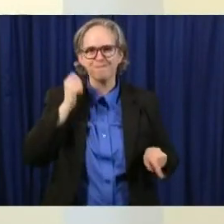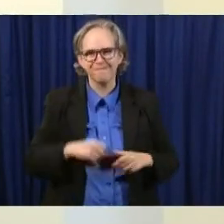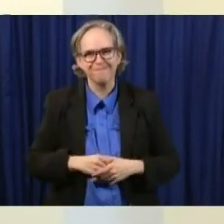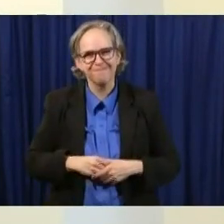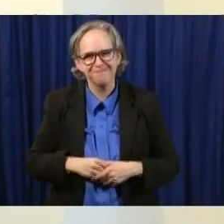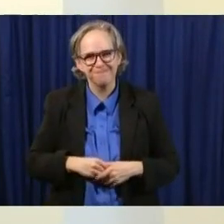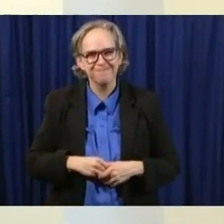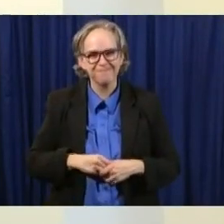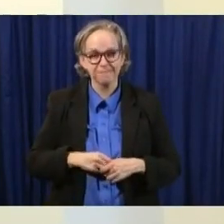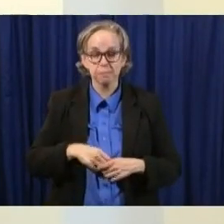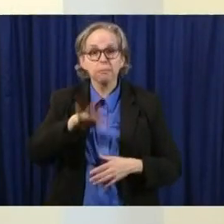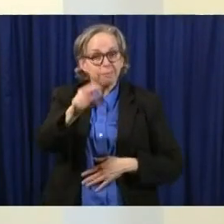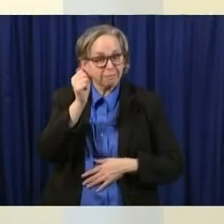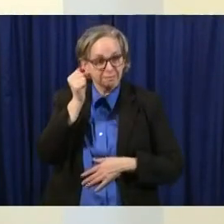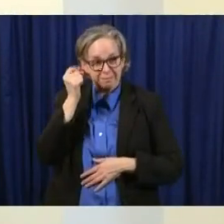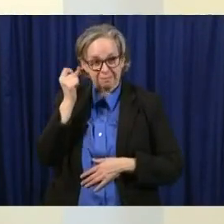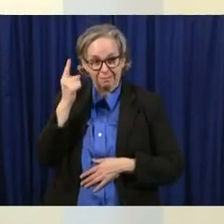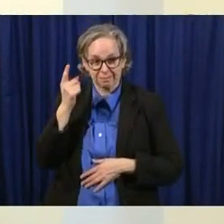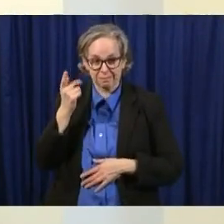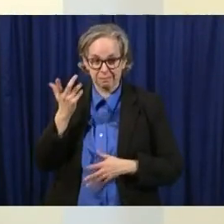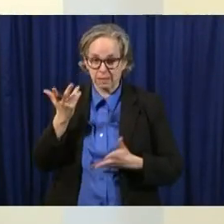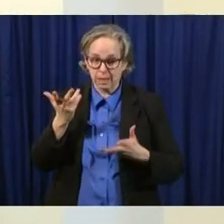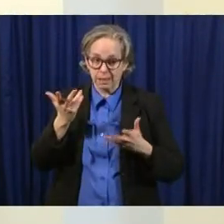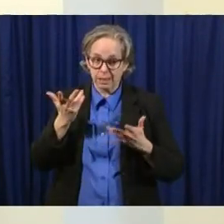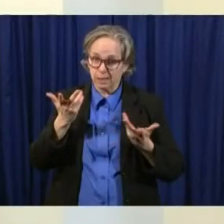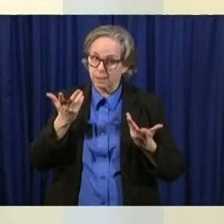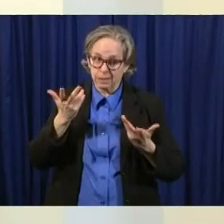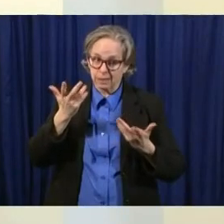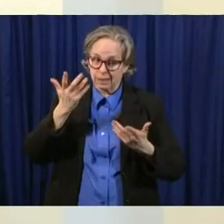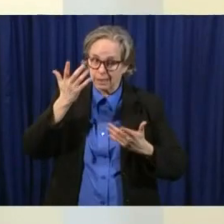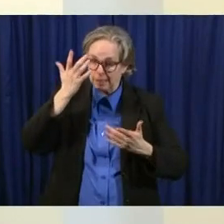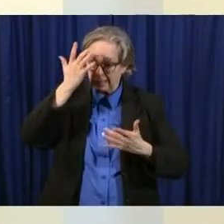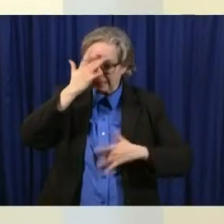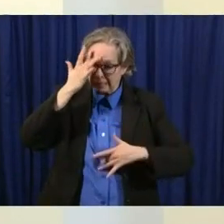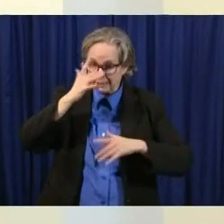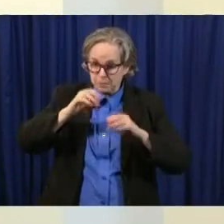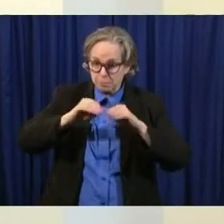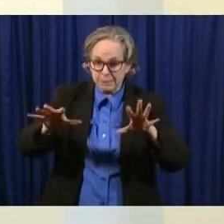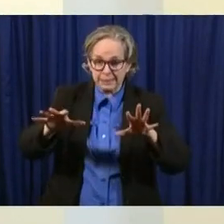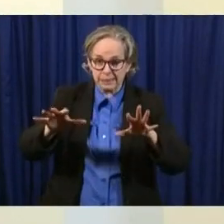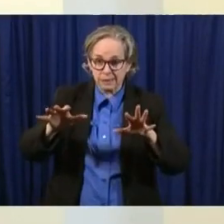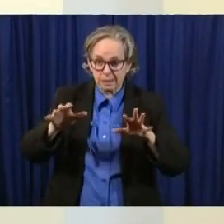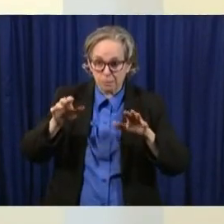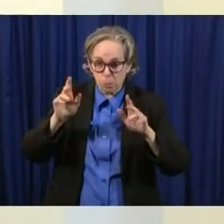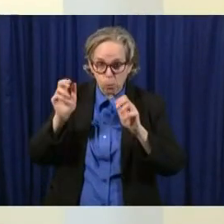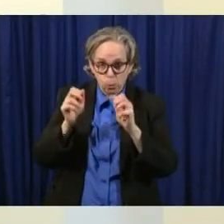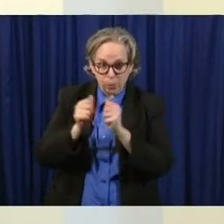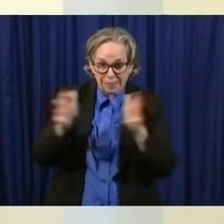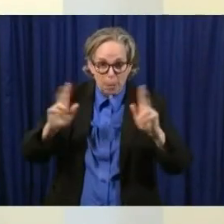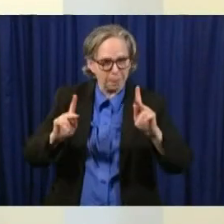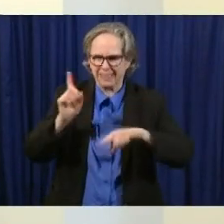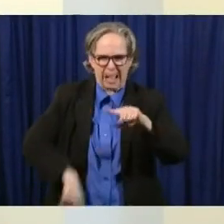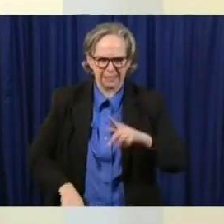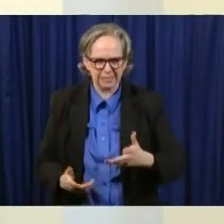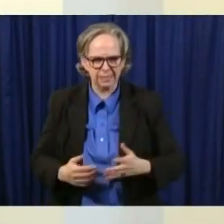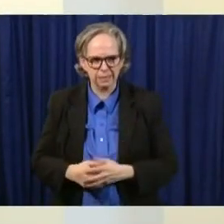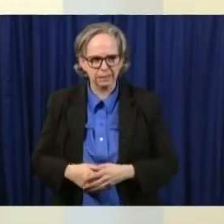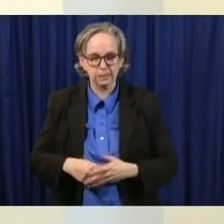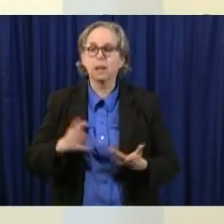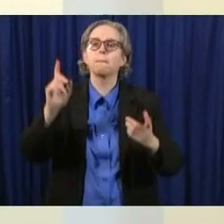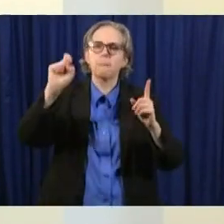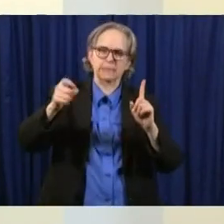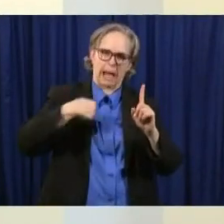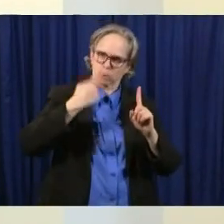each out each other it takes a person to spread it to another person and we're going to try to do more and more things